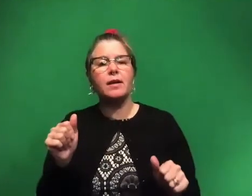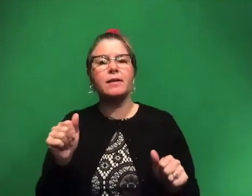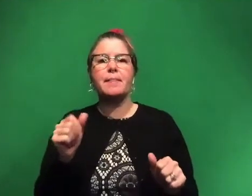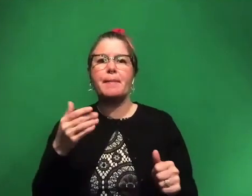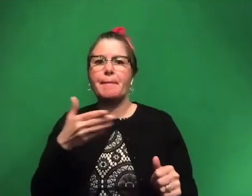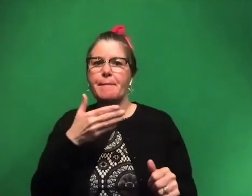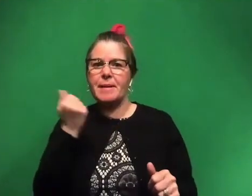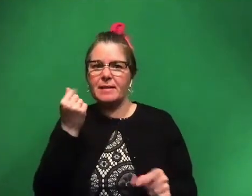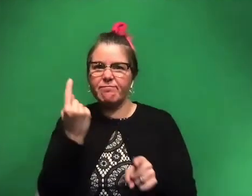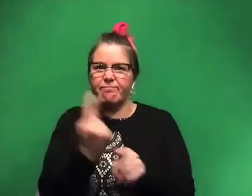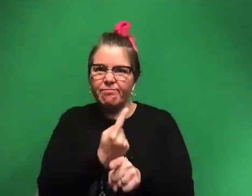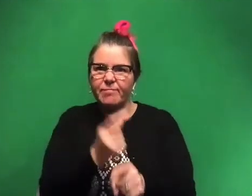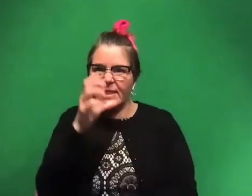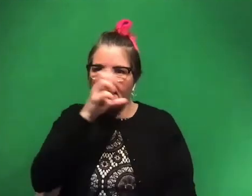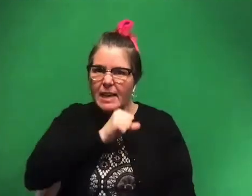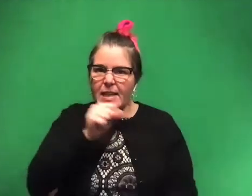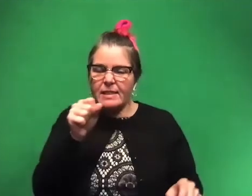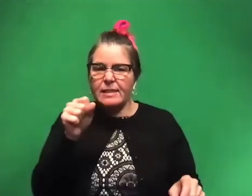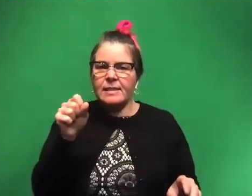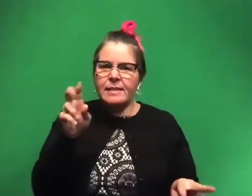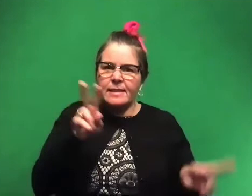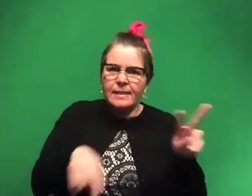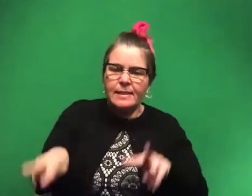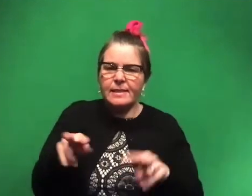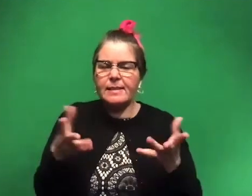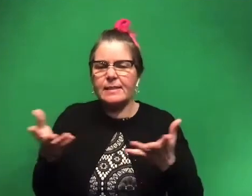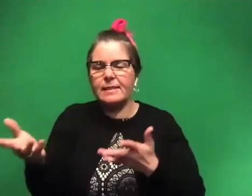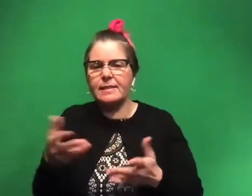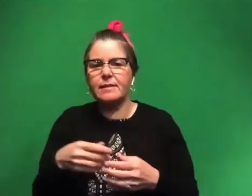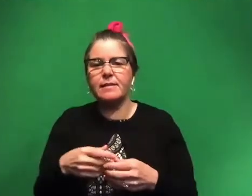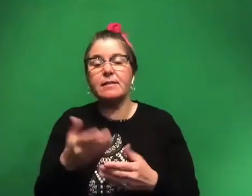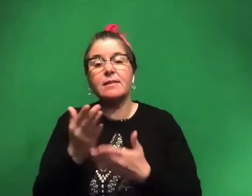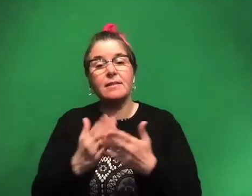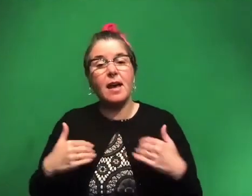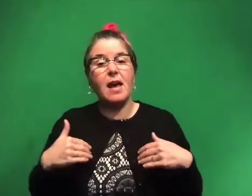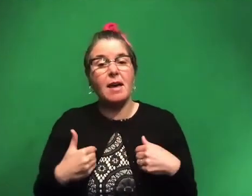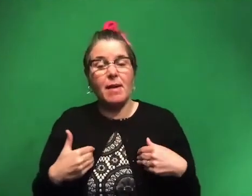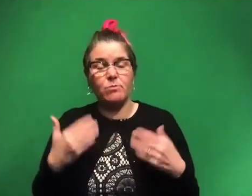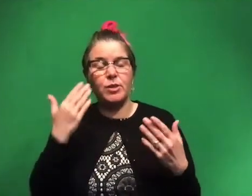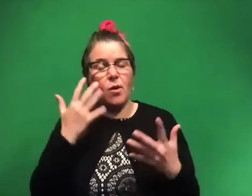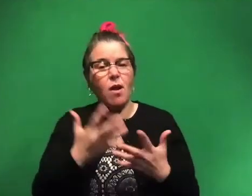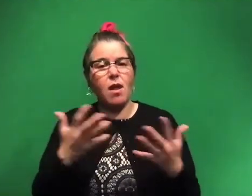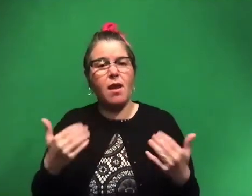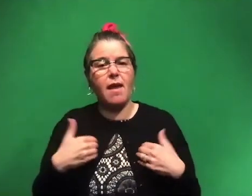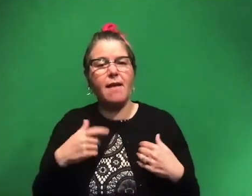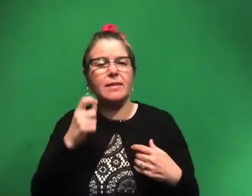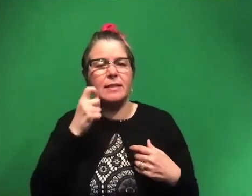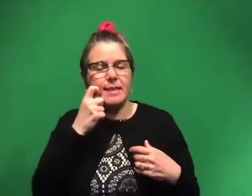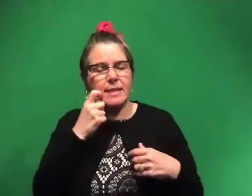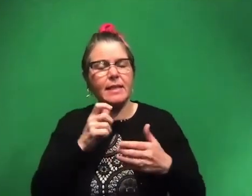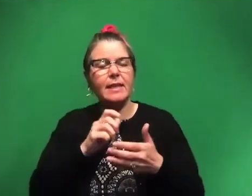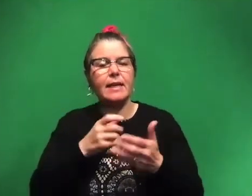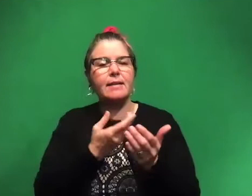as accurate as possible. We estimate as much as we can. Some critters, we, we know a lot. Like we have skin impressions of